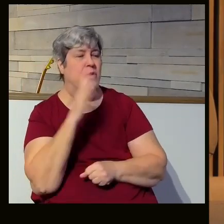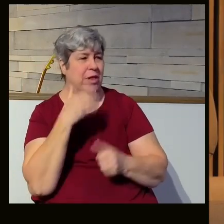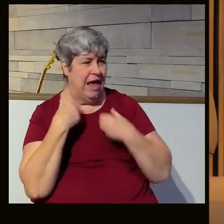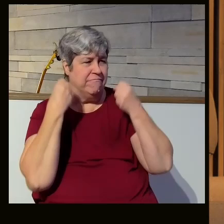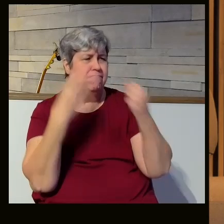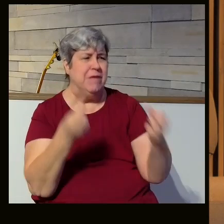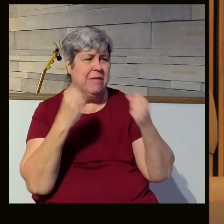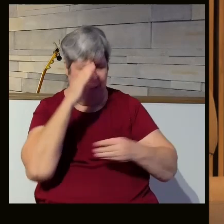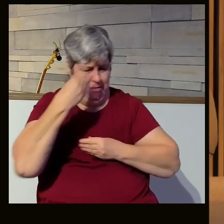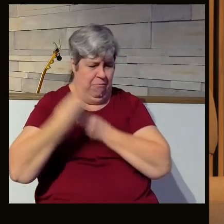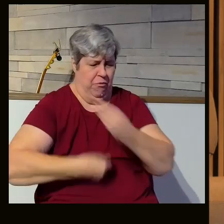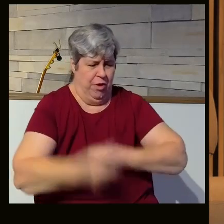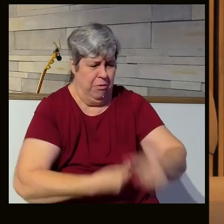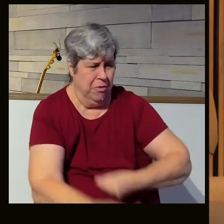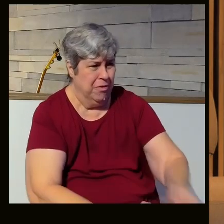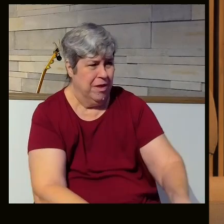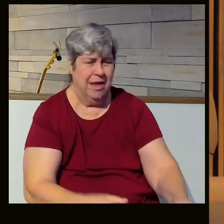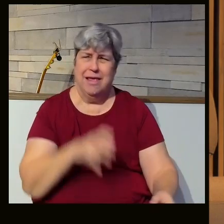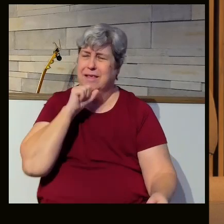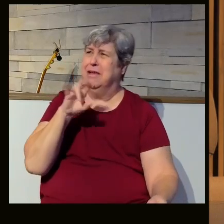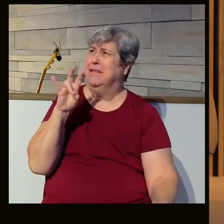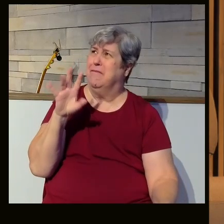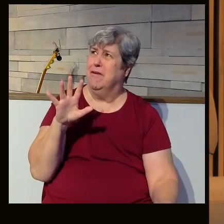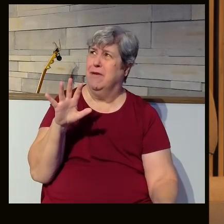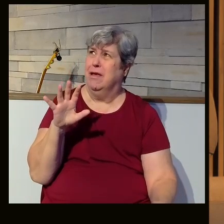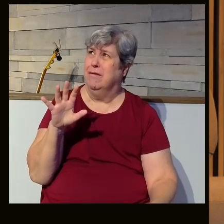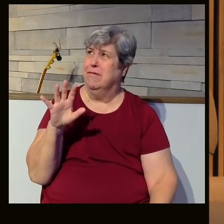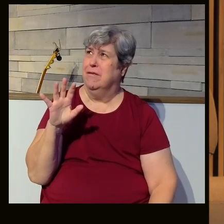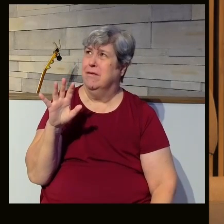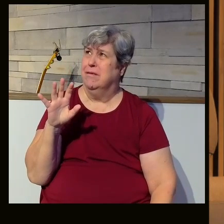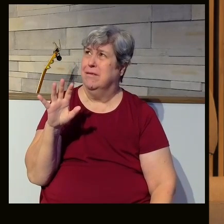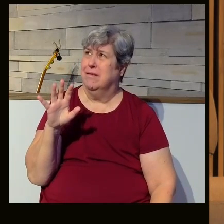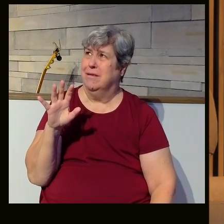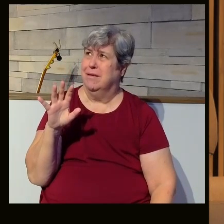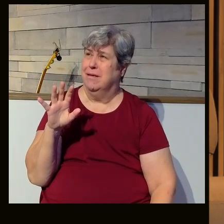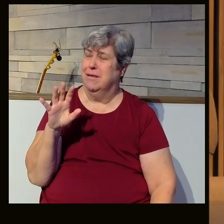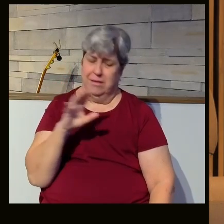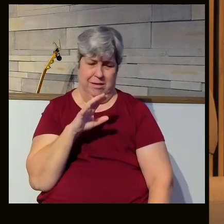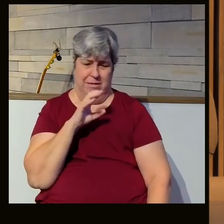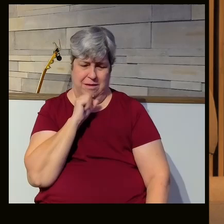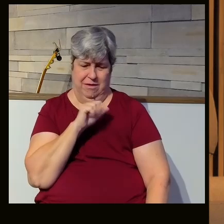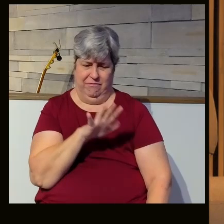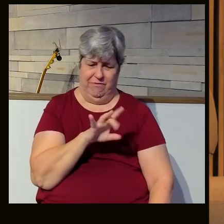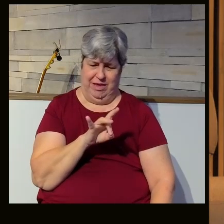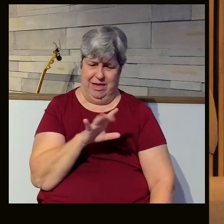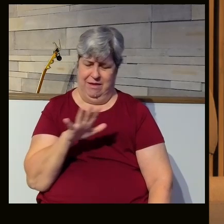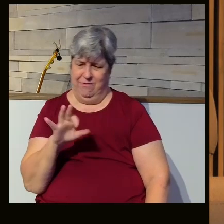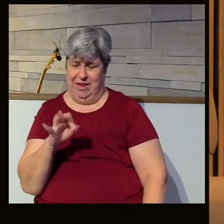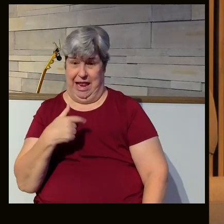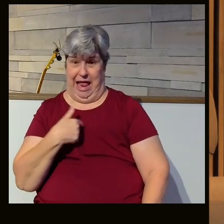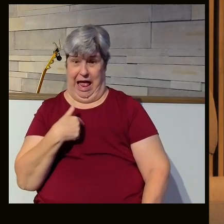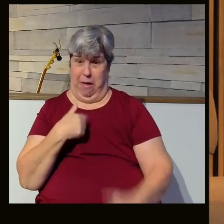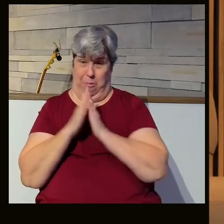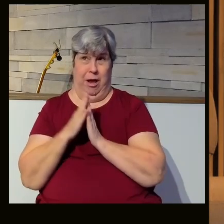father of a multitude. And Abraham was 75 years old. And at 58, almost 59, I pray to God, Lord,